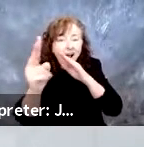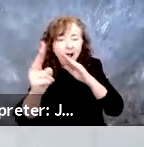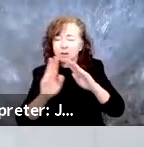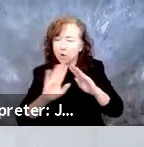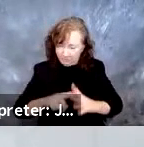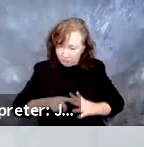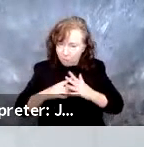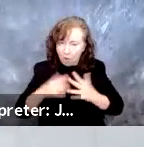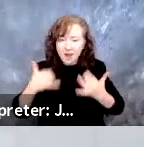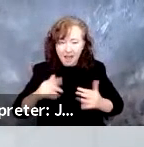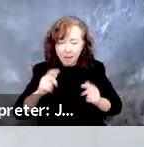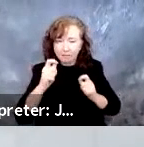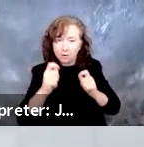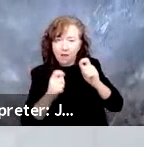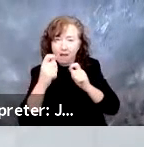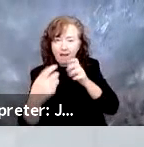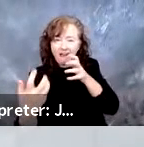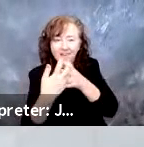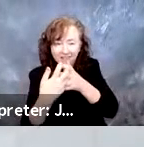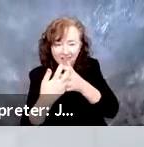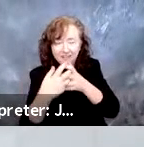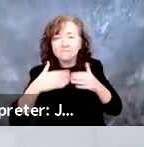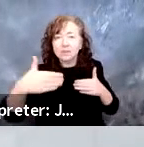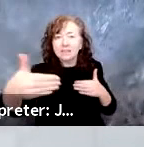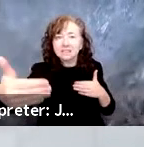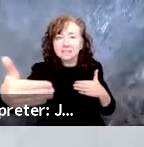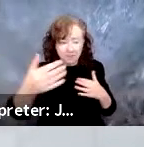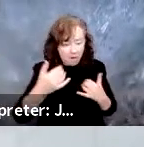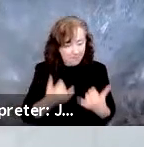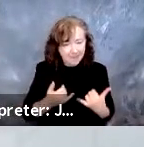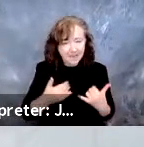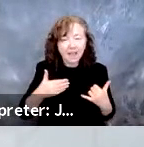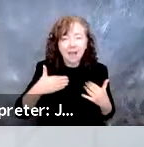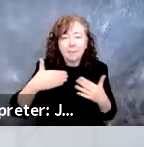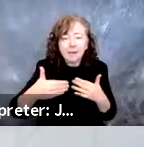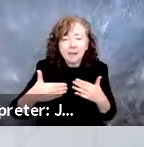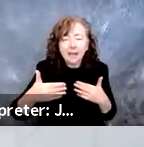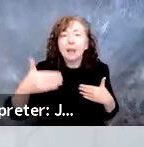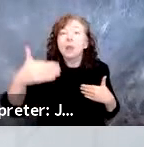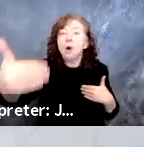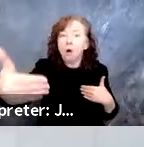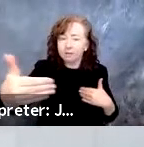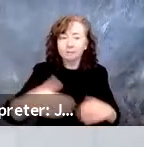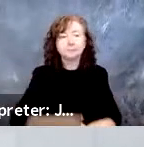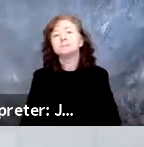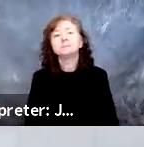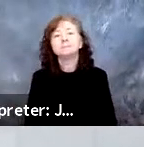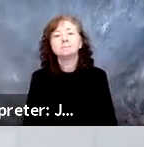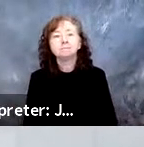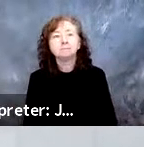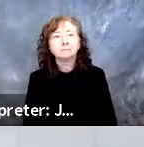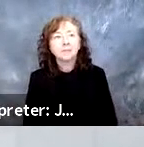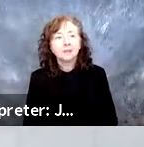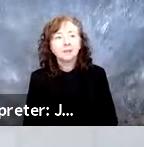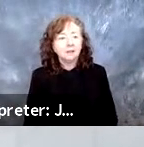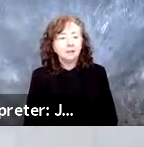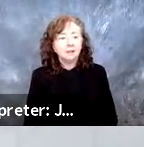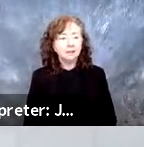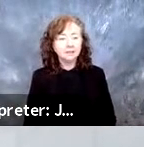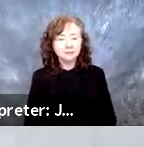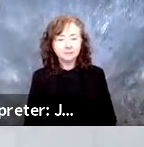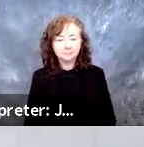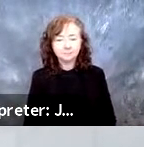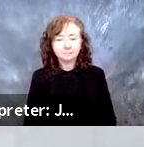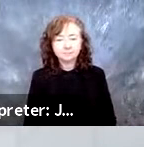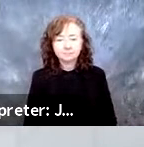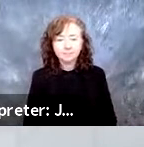now. We have to be ready for that short term, midterm, and that ultimate long term. I want to thank Dr. Paquette. He showed it earlier, but